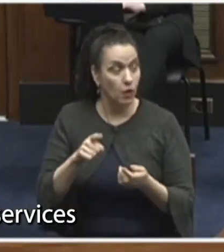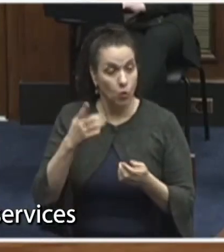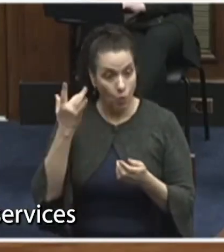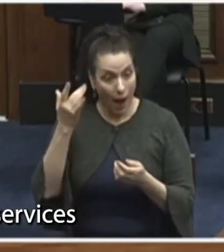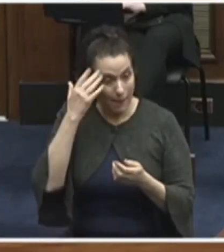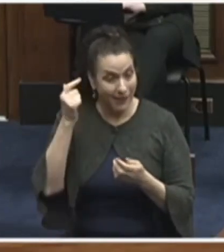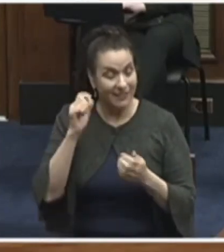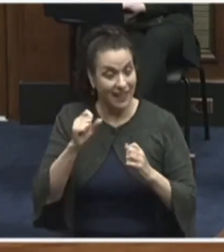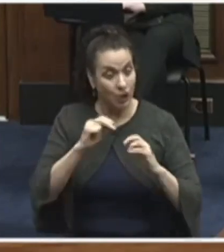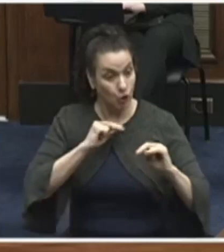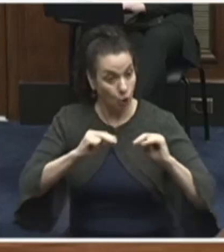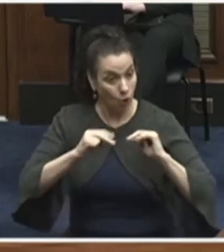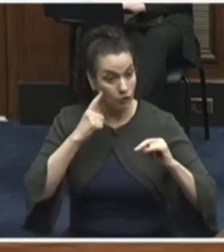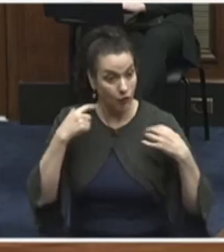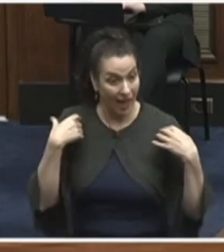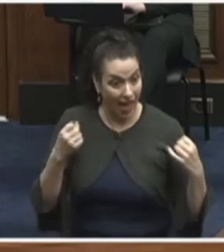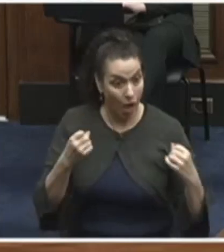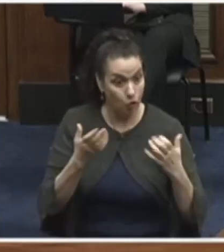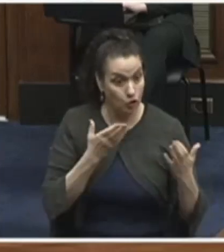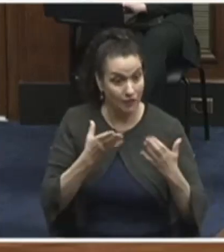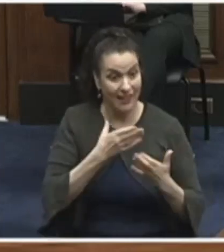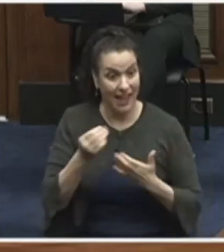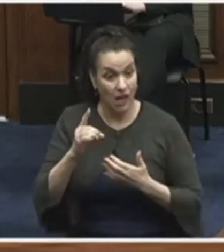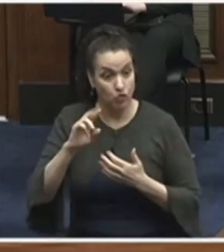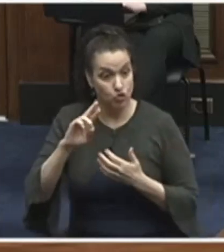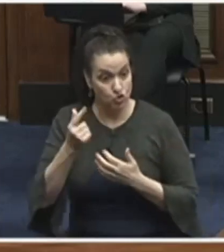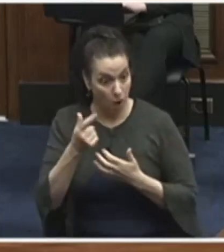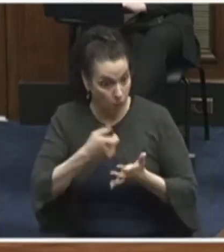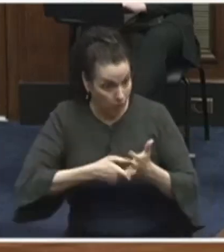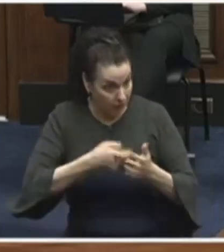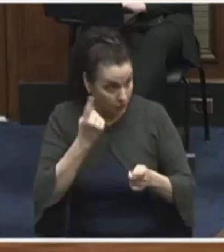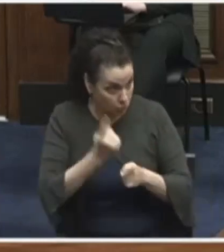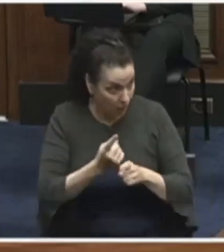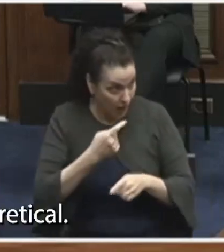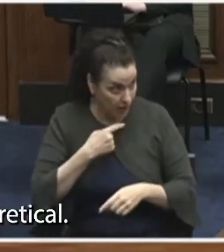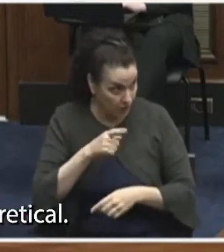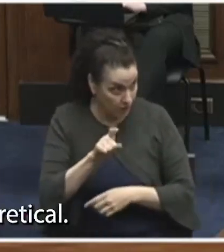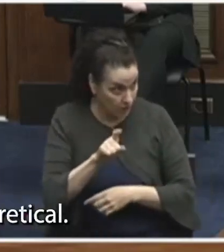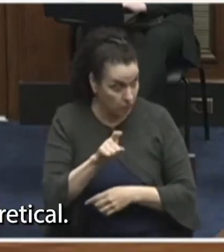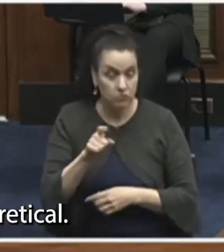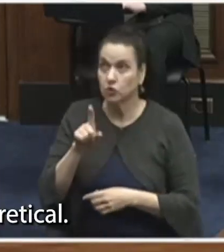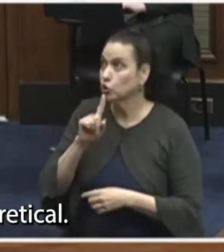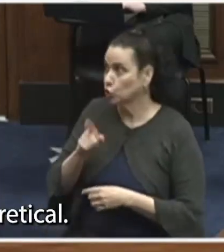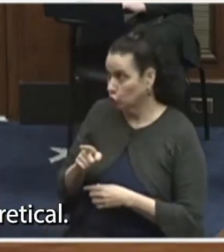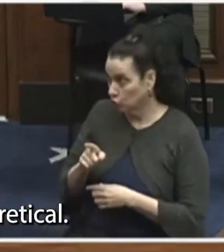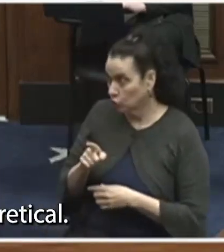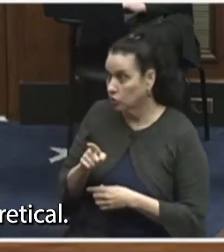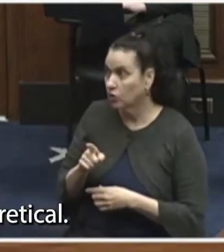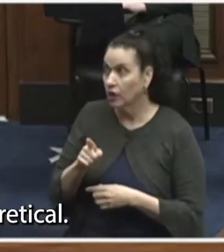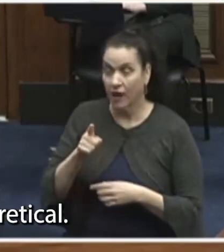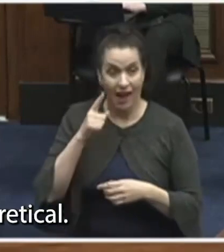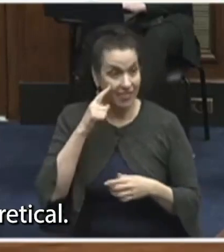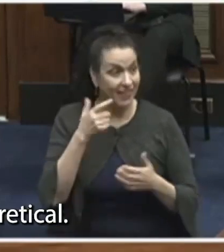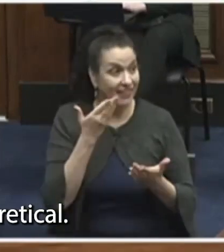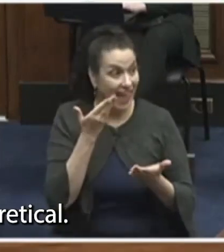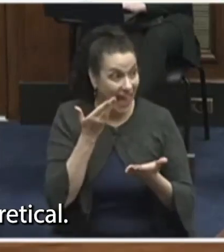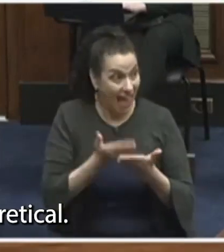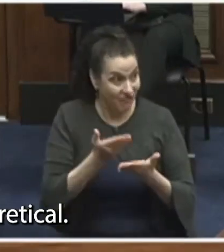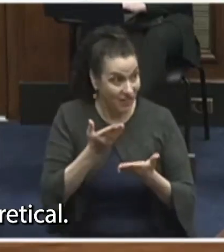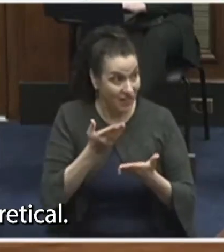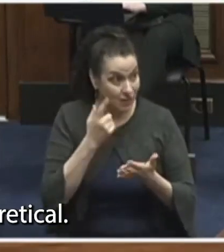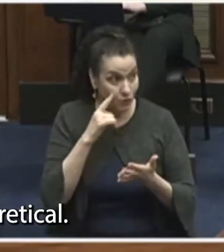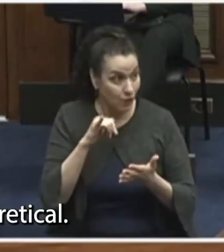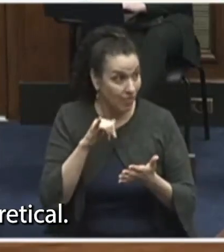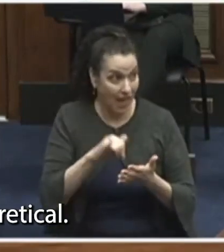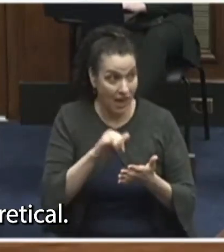on health services and drug prices. Isn't that right? That's very true. And in fact, I think the evidence for that isn't